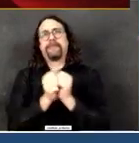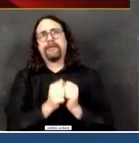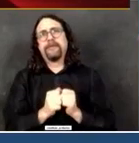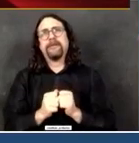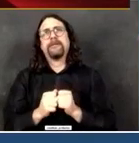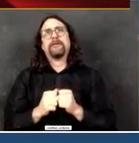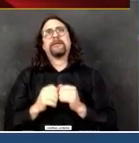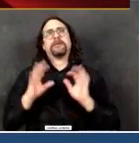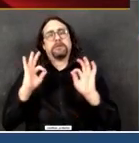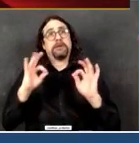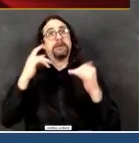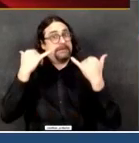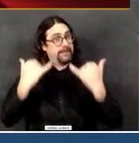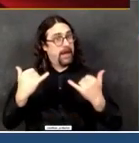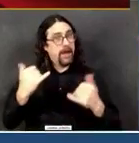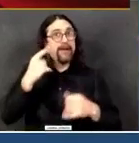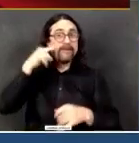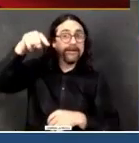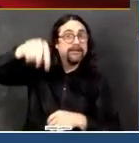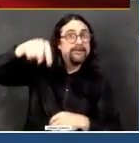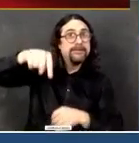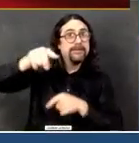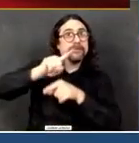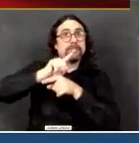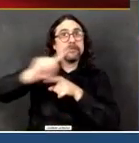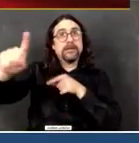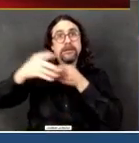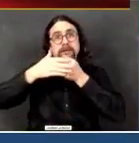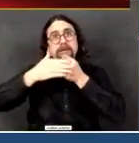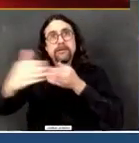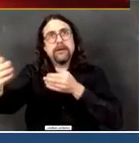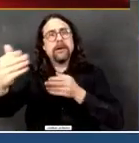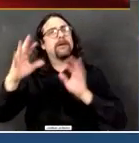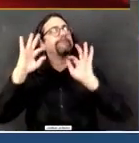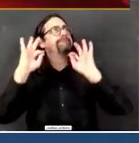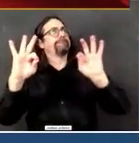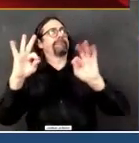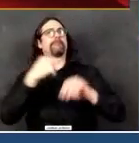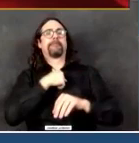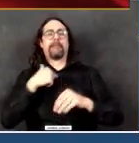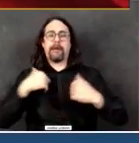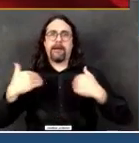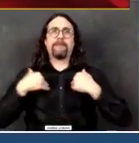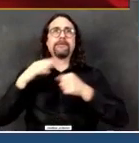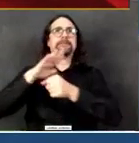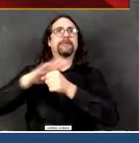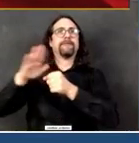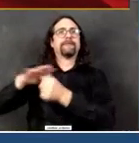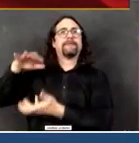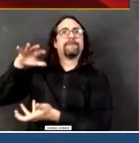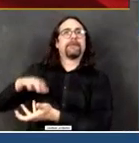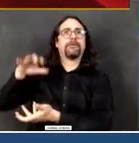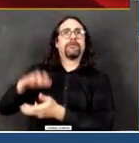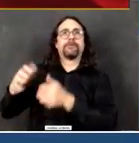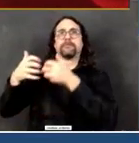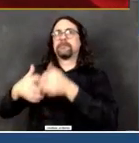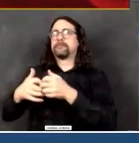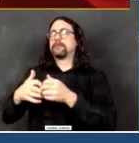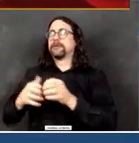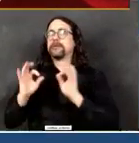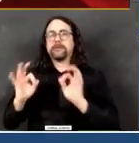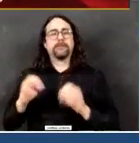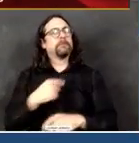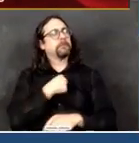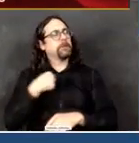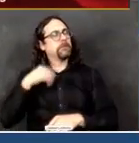week. I will keep updating you because we never know when something may change, and we always have to have our guard up, and we're always looking